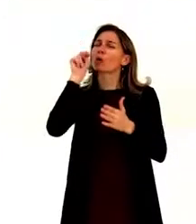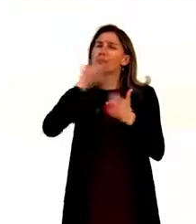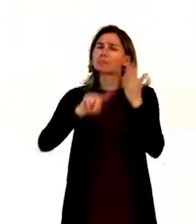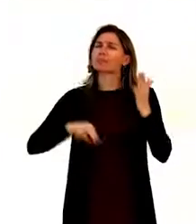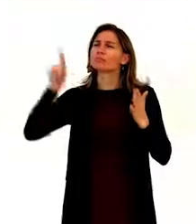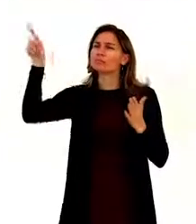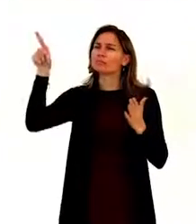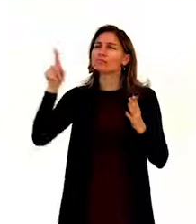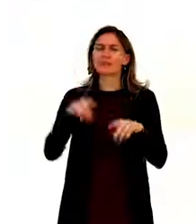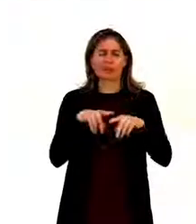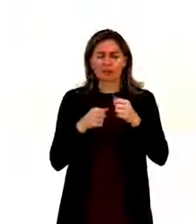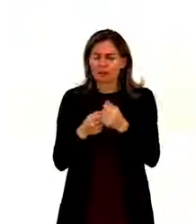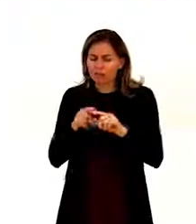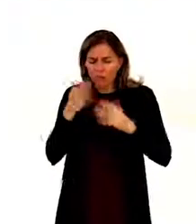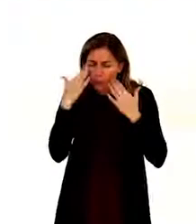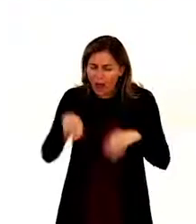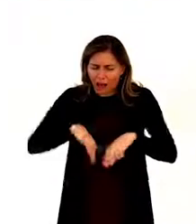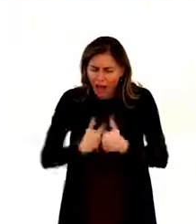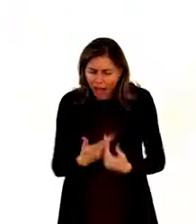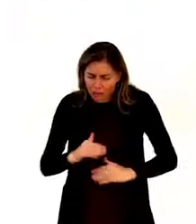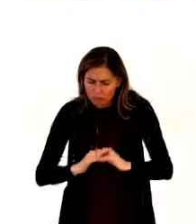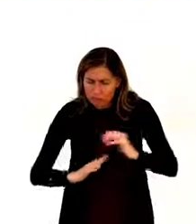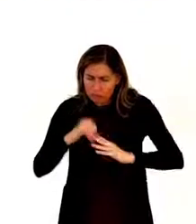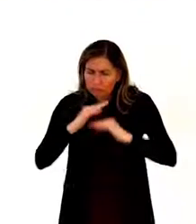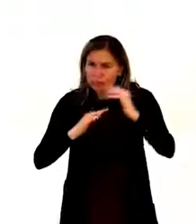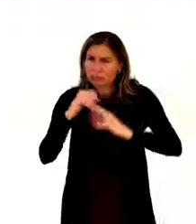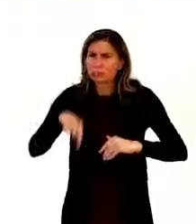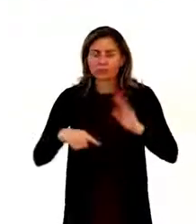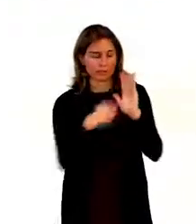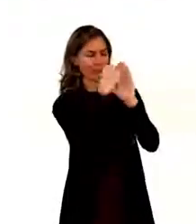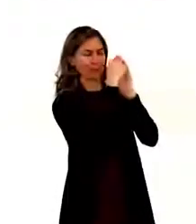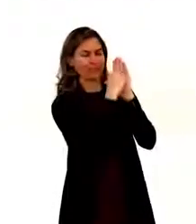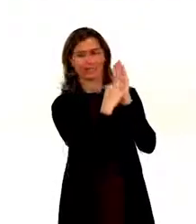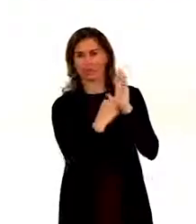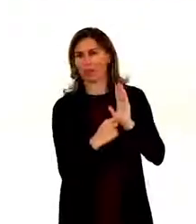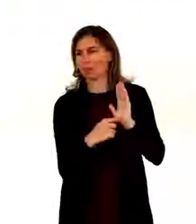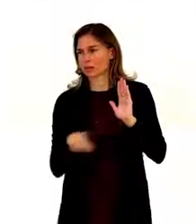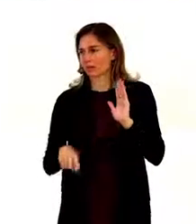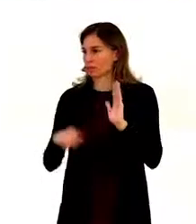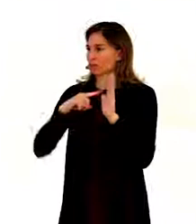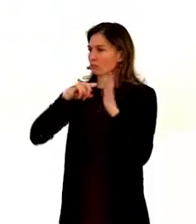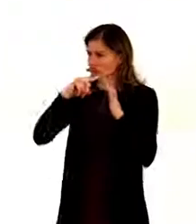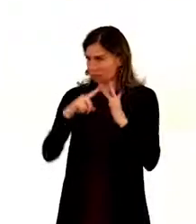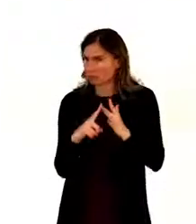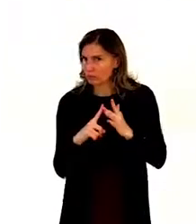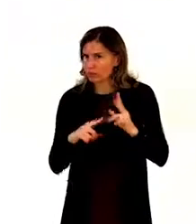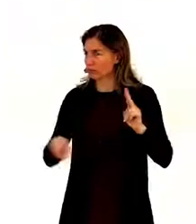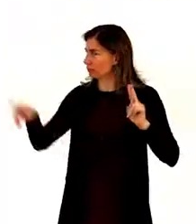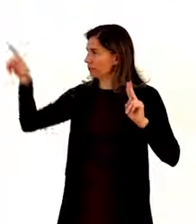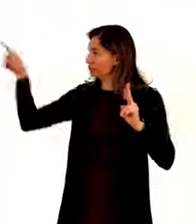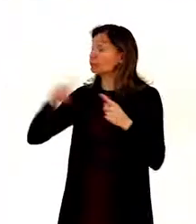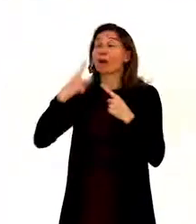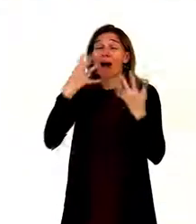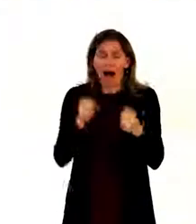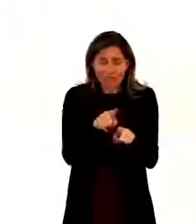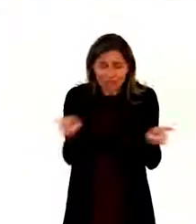Respect for inherent dignity, individual autonomy, including freedom to make one's own choices, independence independence of persons with disabilities.